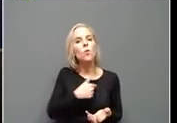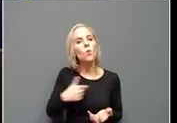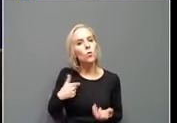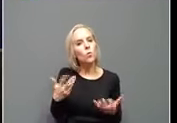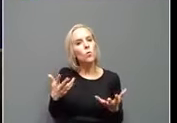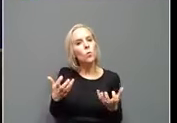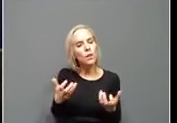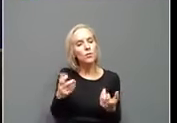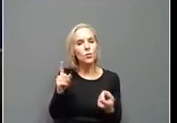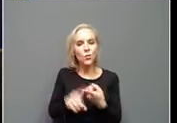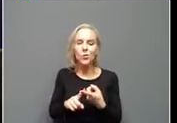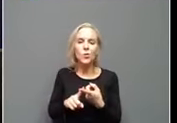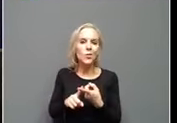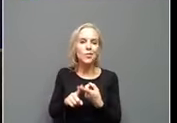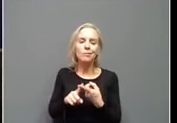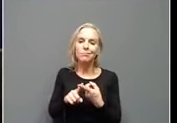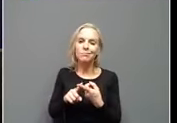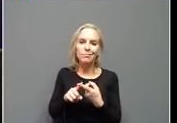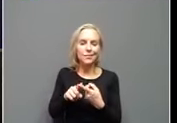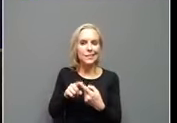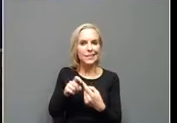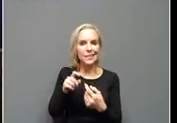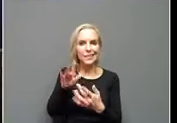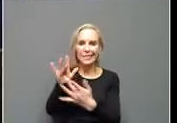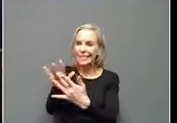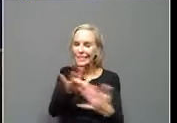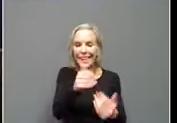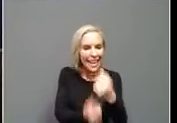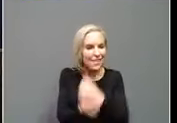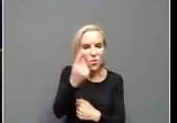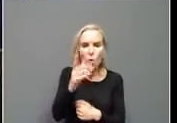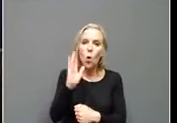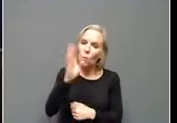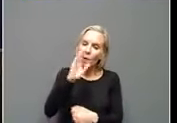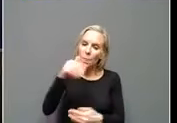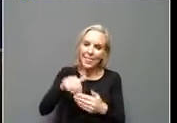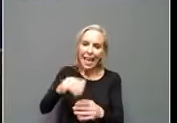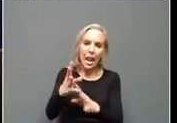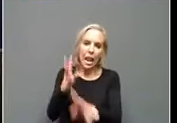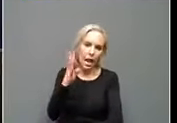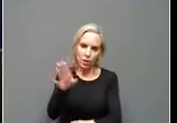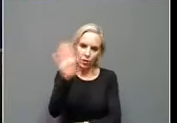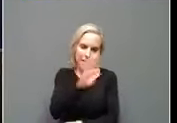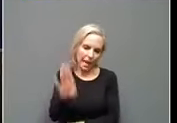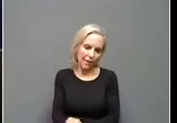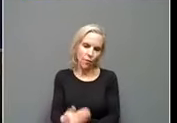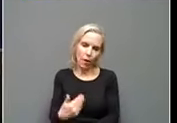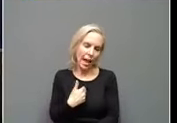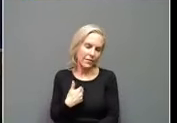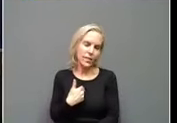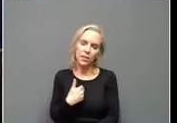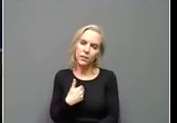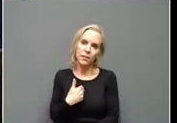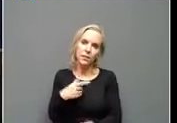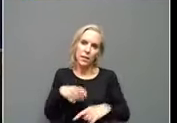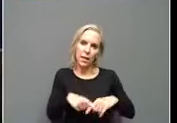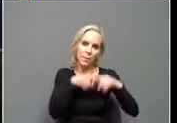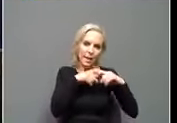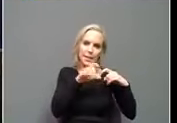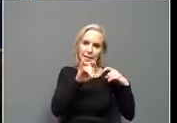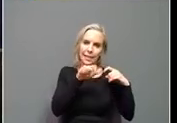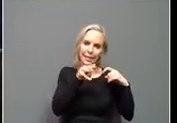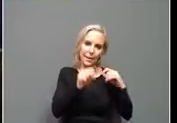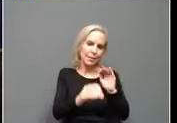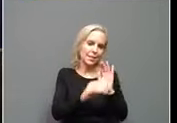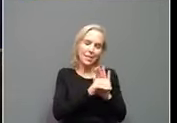everybody and, and are going to get to everyone in that line, you're never going to have, um, pending claims of zero.